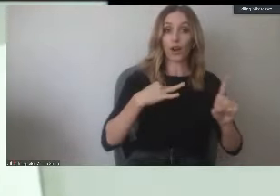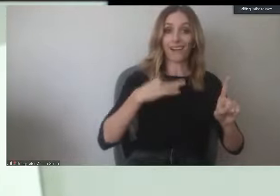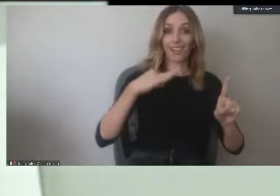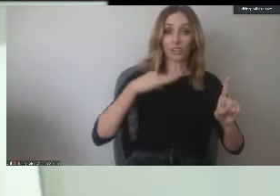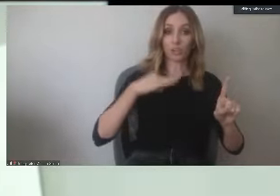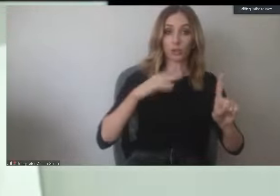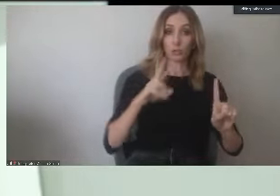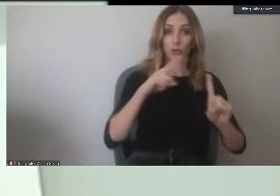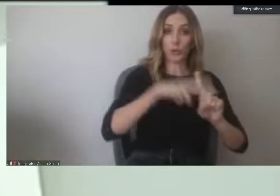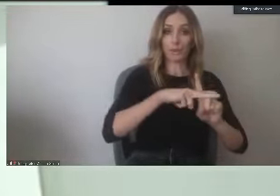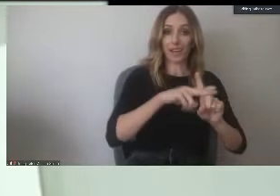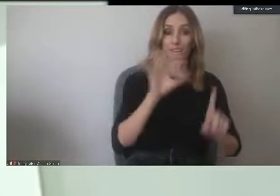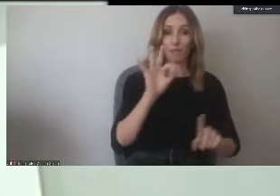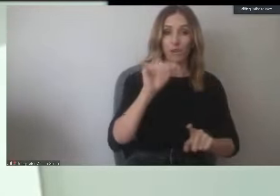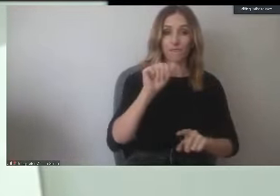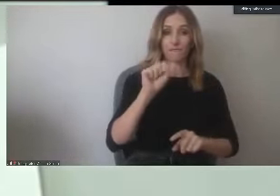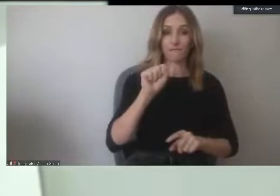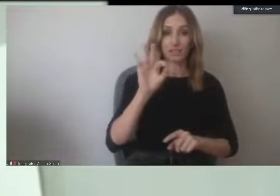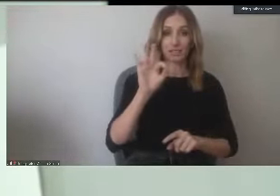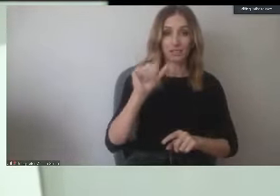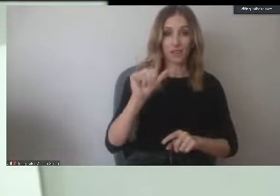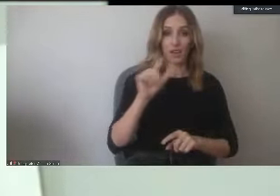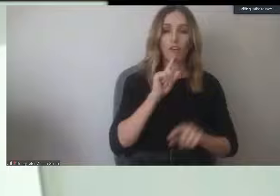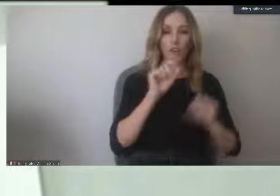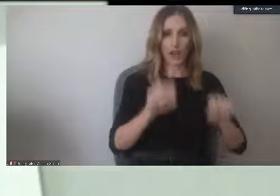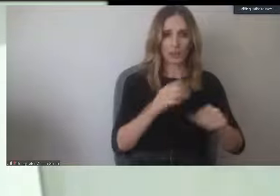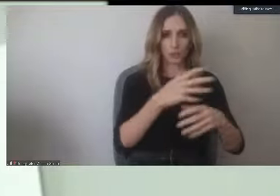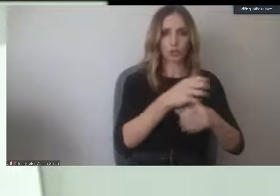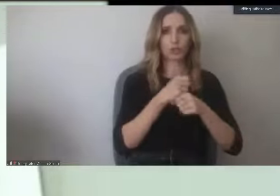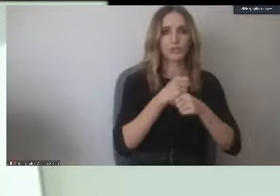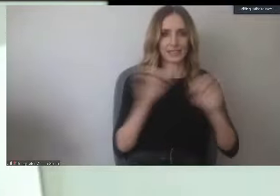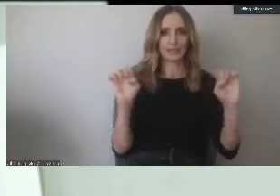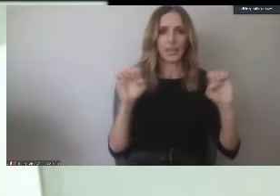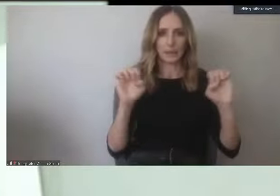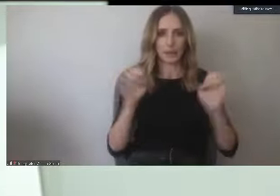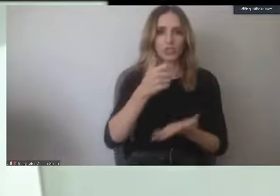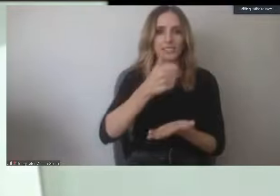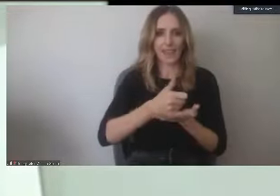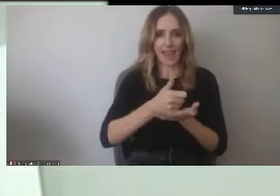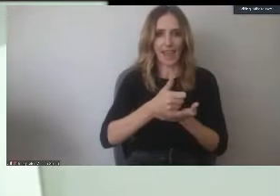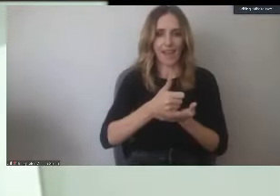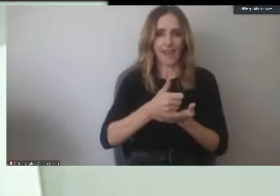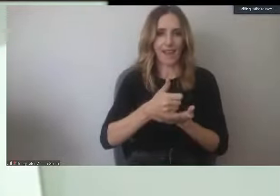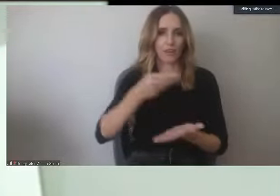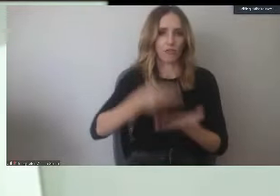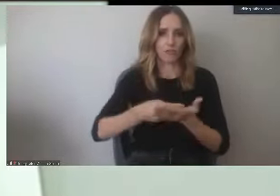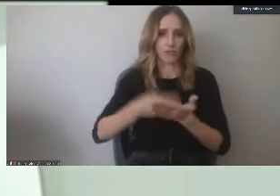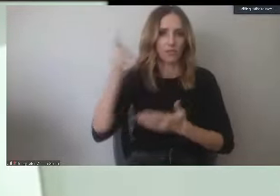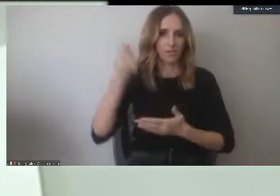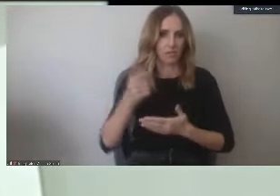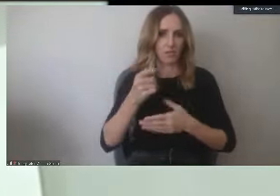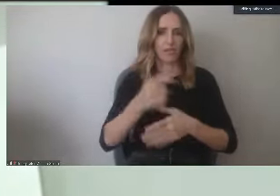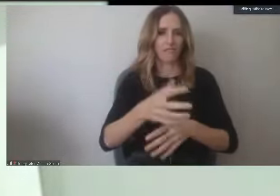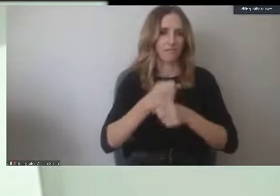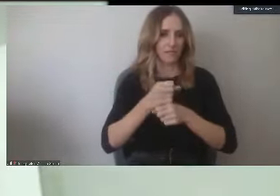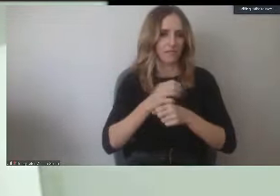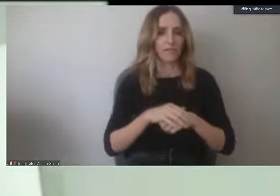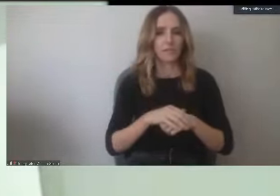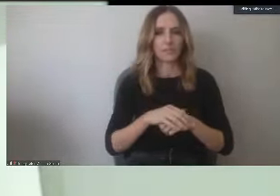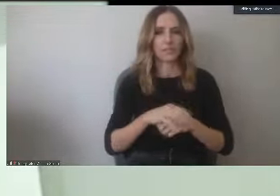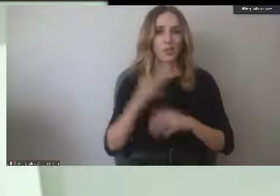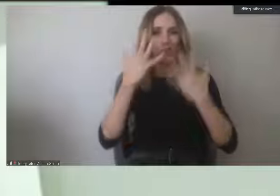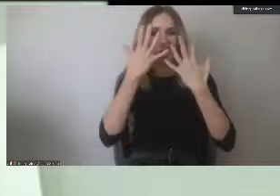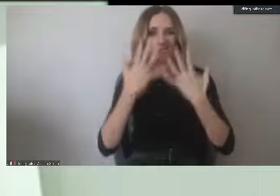apply for federal financial aid are able to receive those emergency aid grant funds. And so, unfortunately, our international students are not